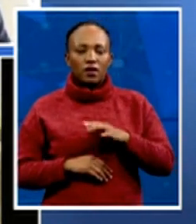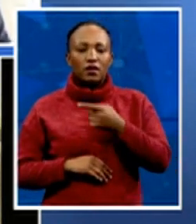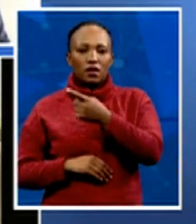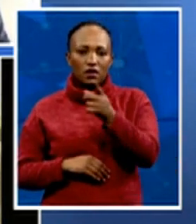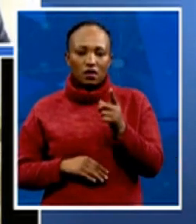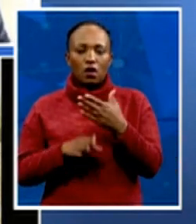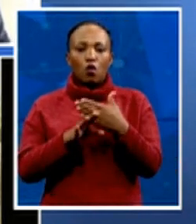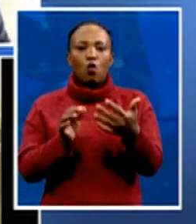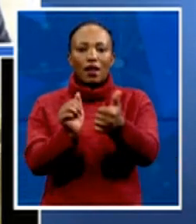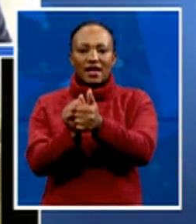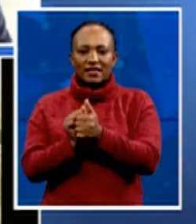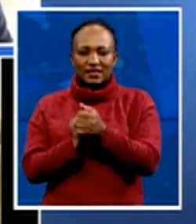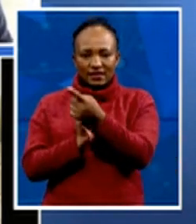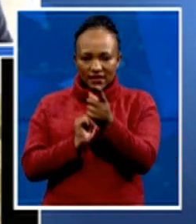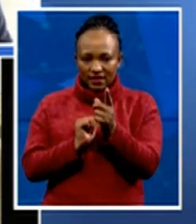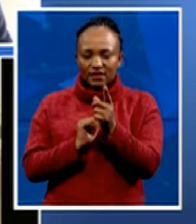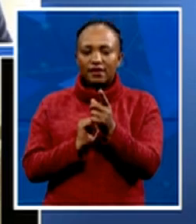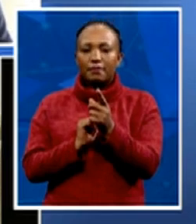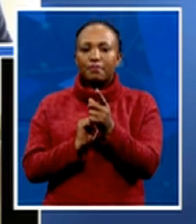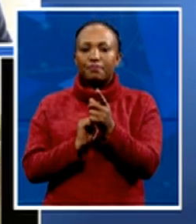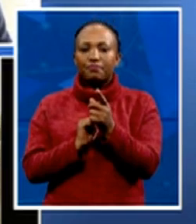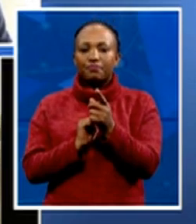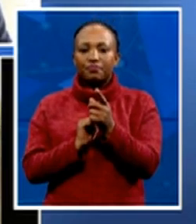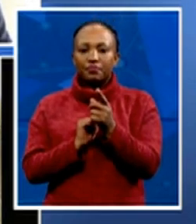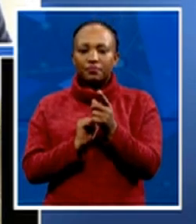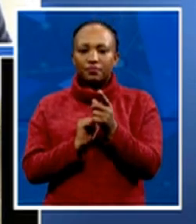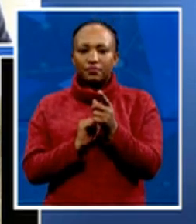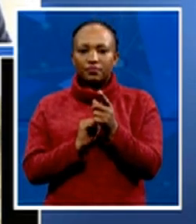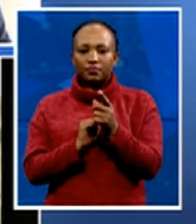what are they saying today?